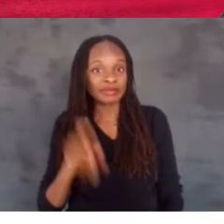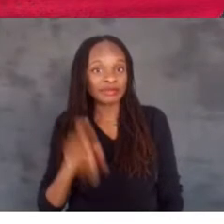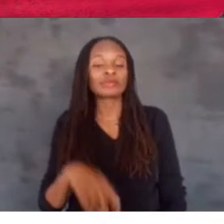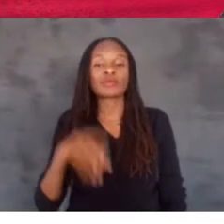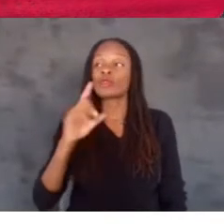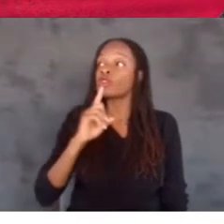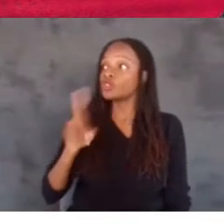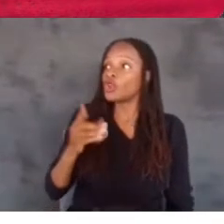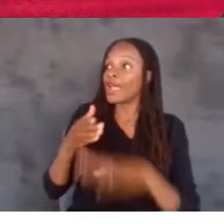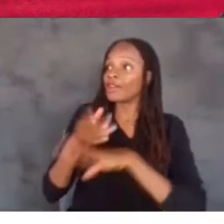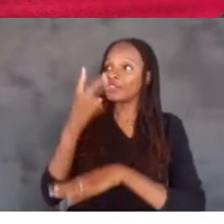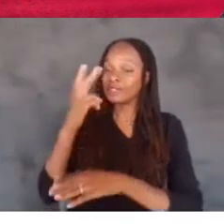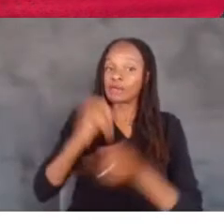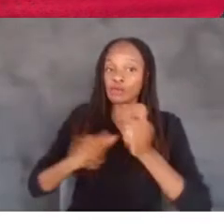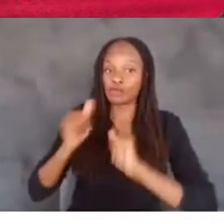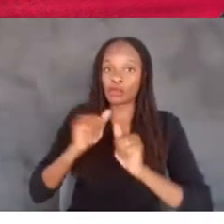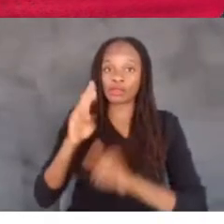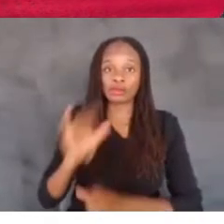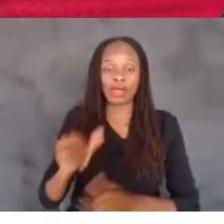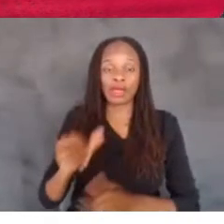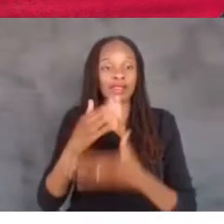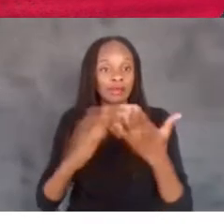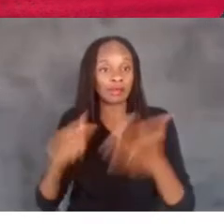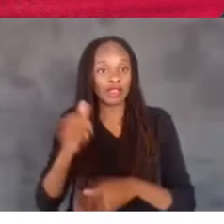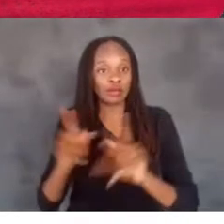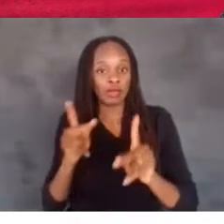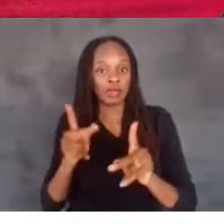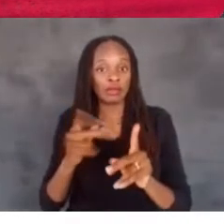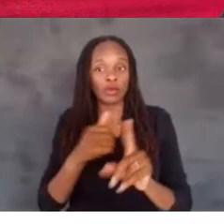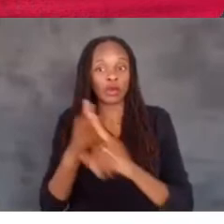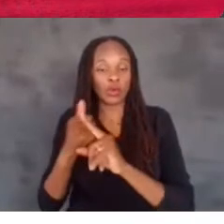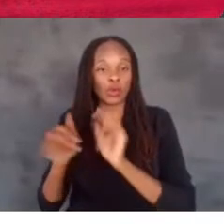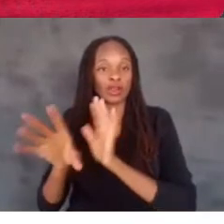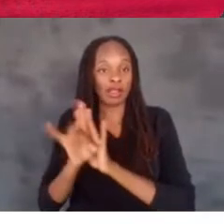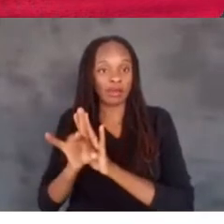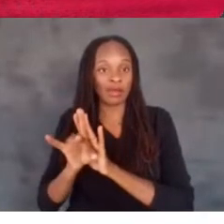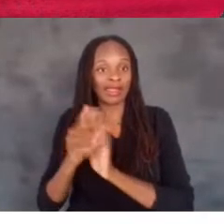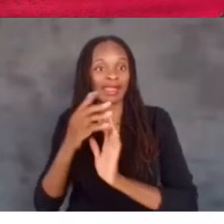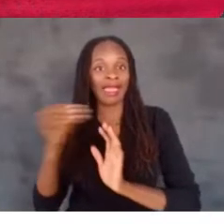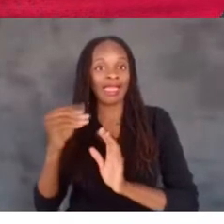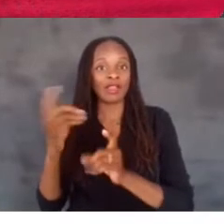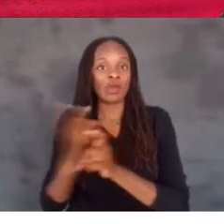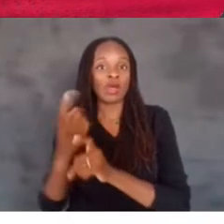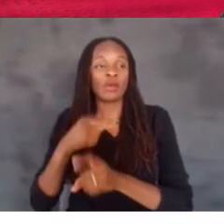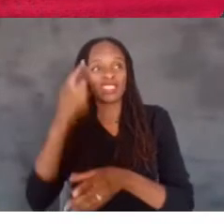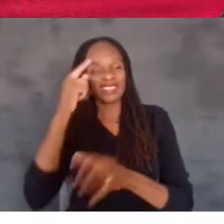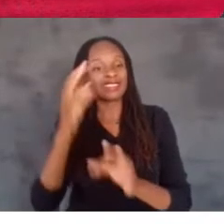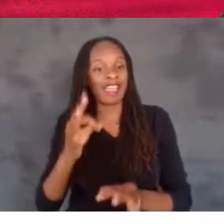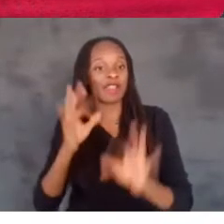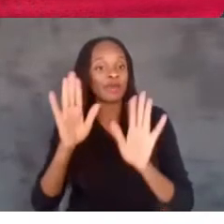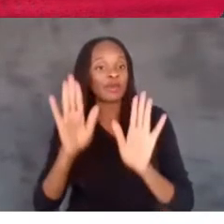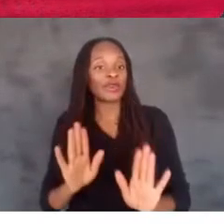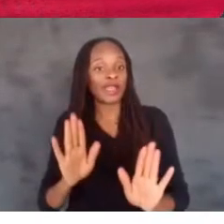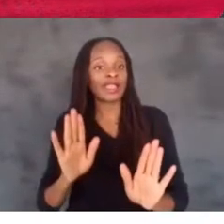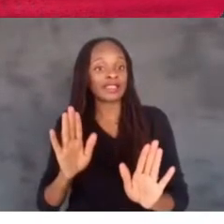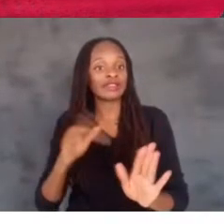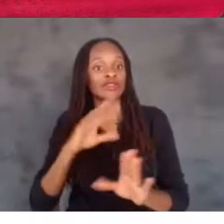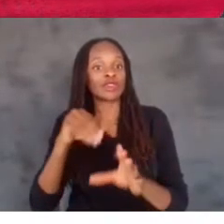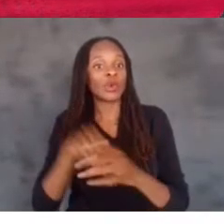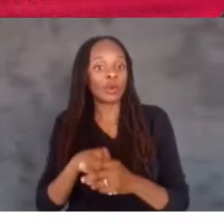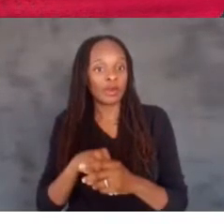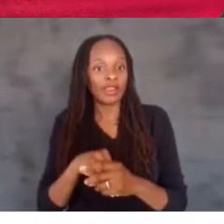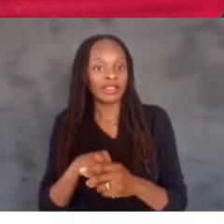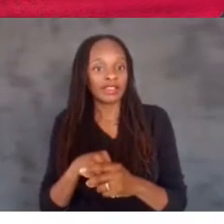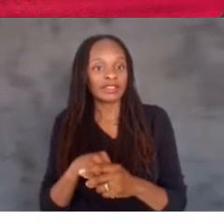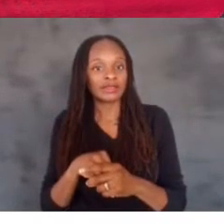So after seeing performances by some of the other people that were nominated and won, we decided that it would be great to incorporate and